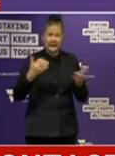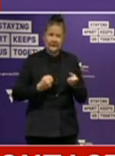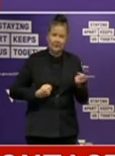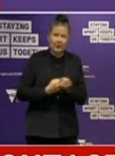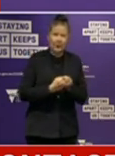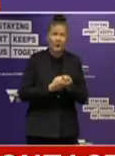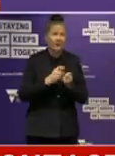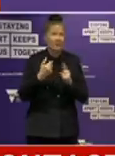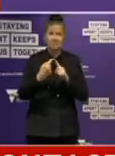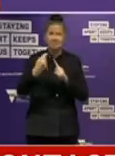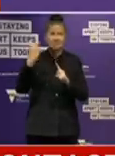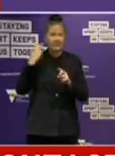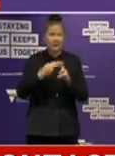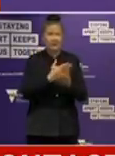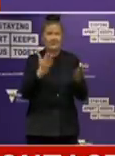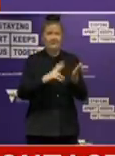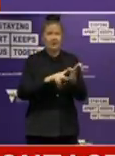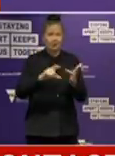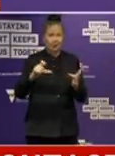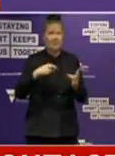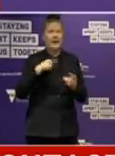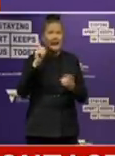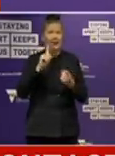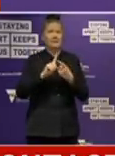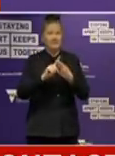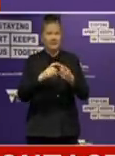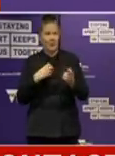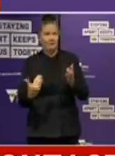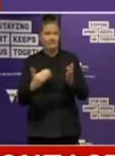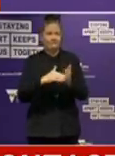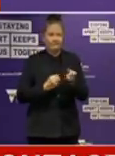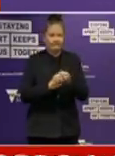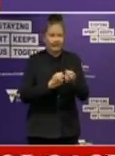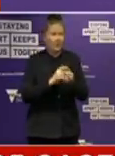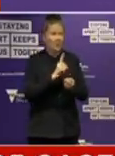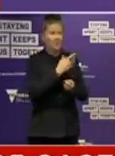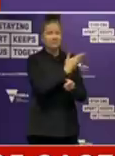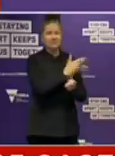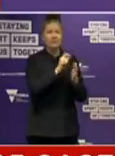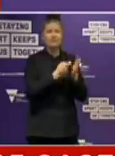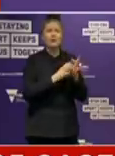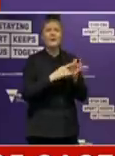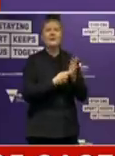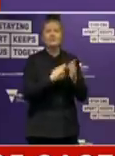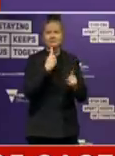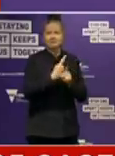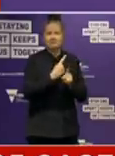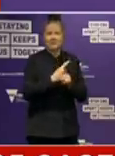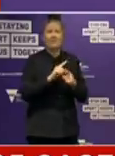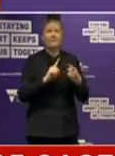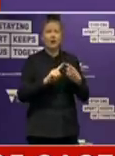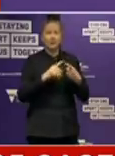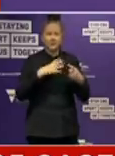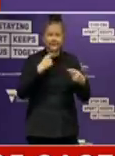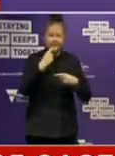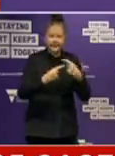We're continuing that today with a number of initiatives, as the Premier's indicated. The first of those I want to go to is